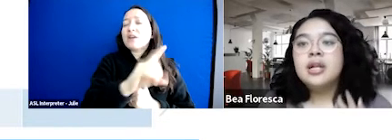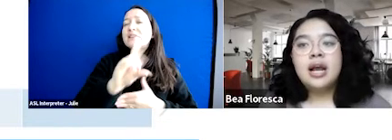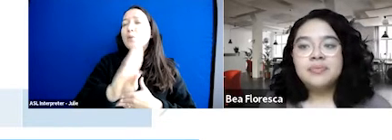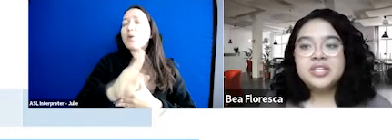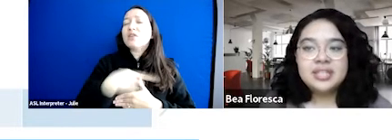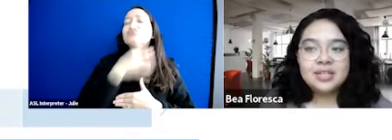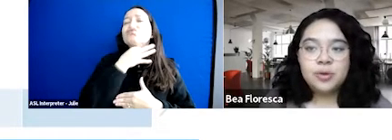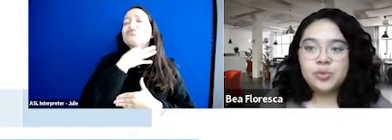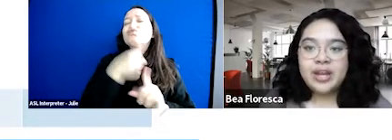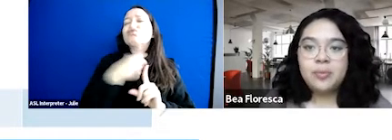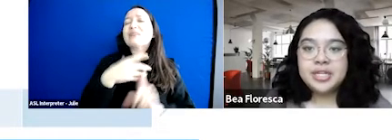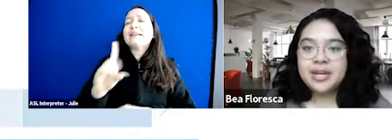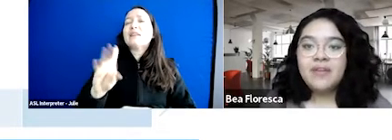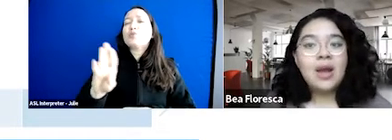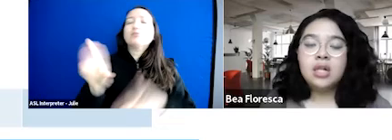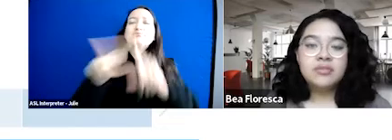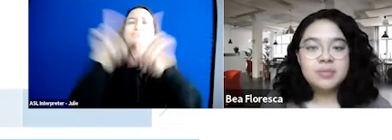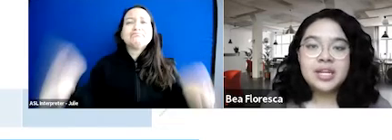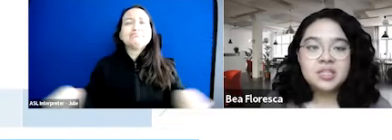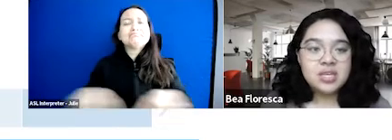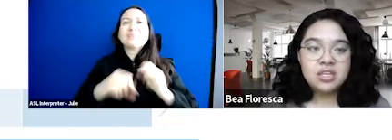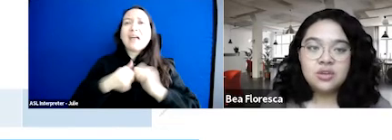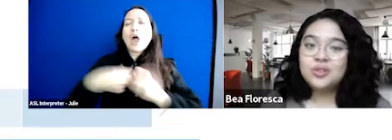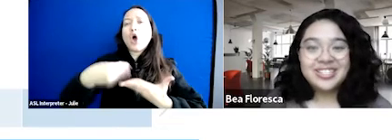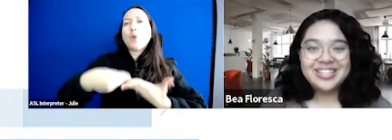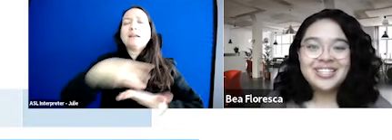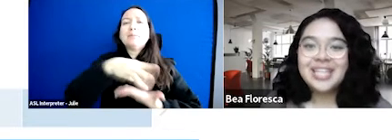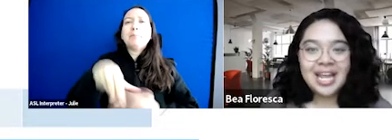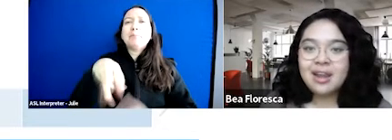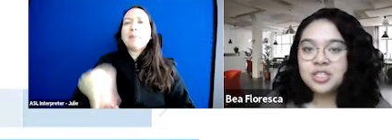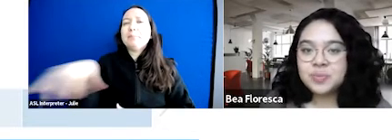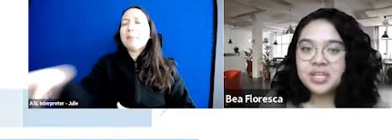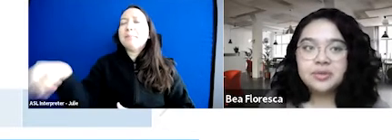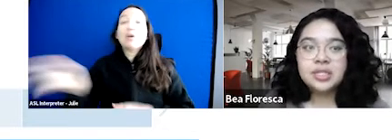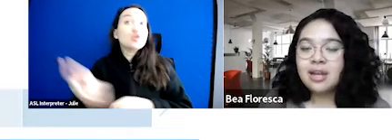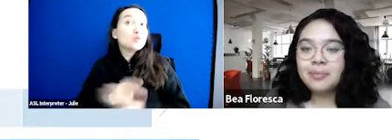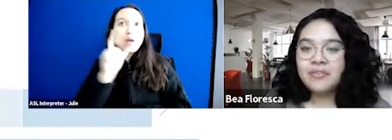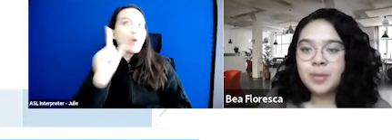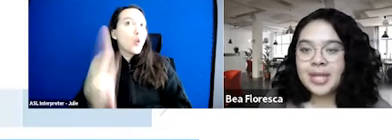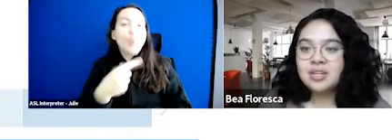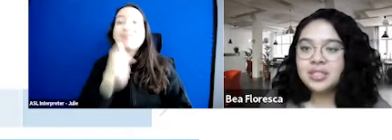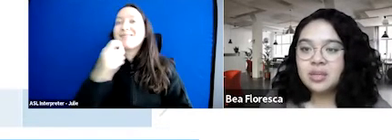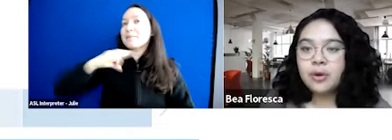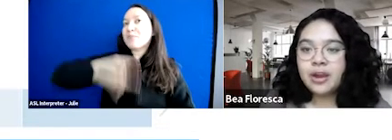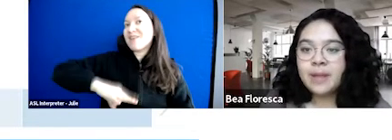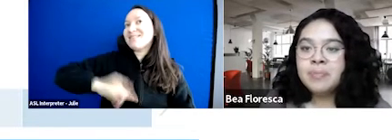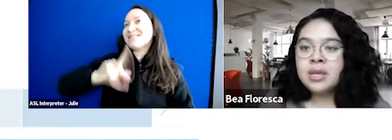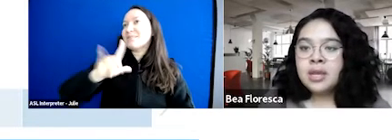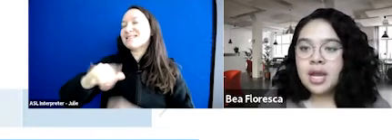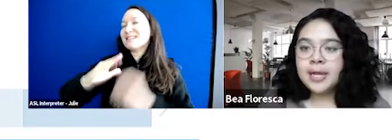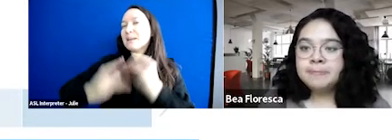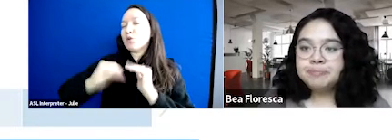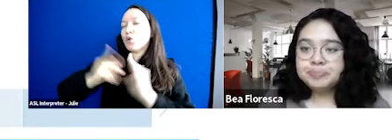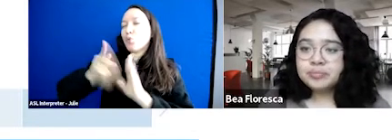more, these dashboards provide a breakdown of how all of this money is being used because it is, again, not just being used in nonprofit capacity building program.